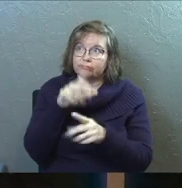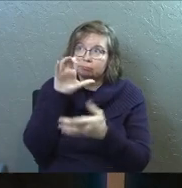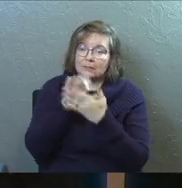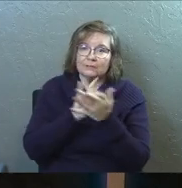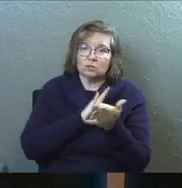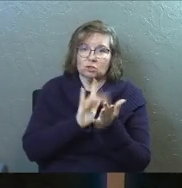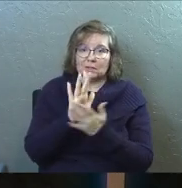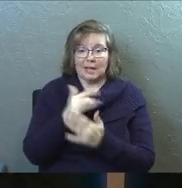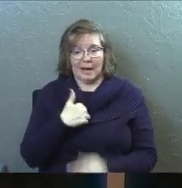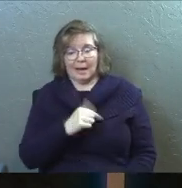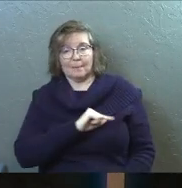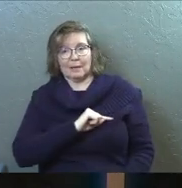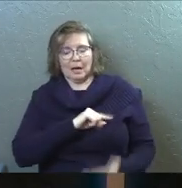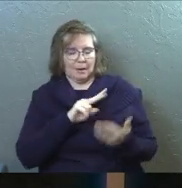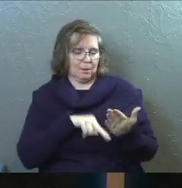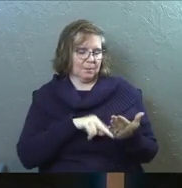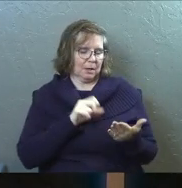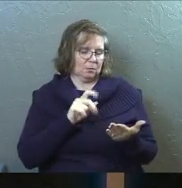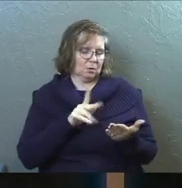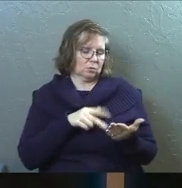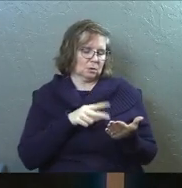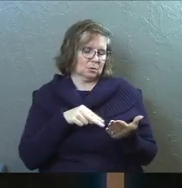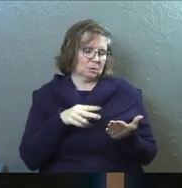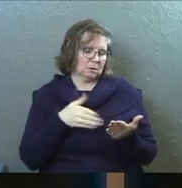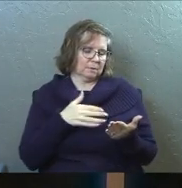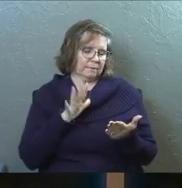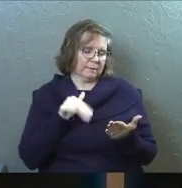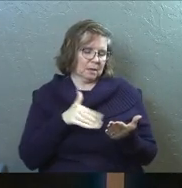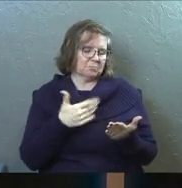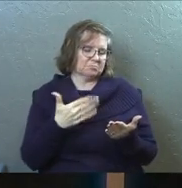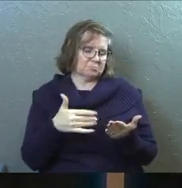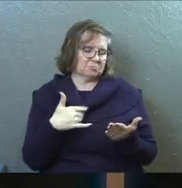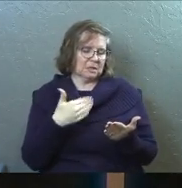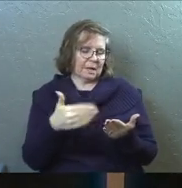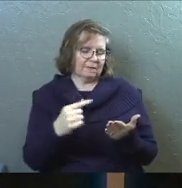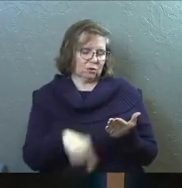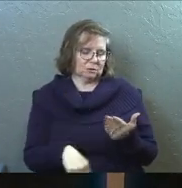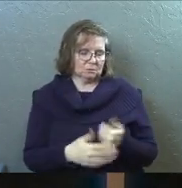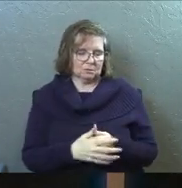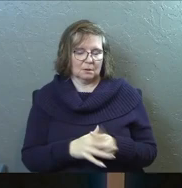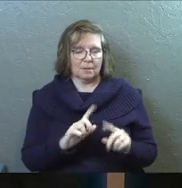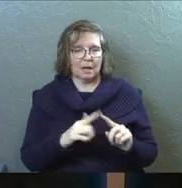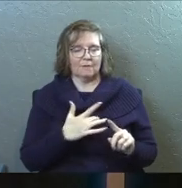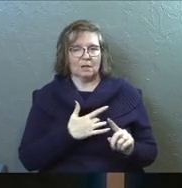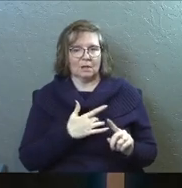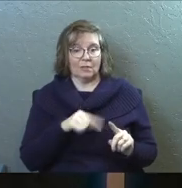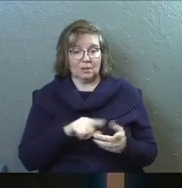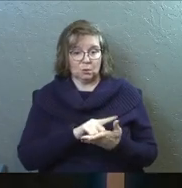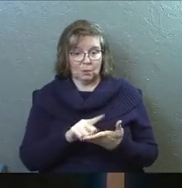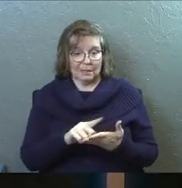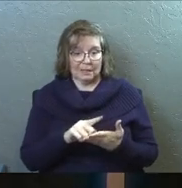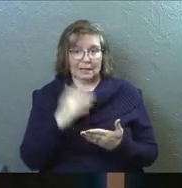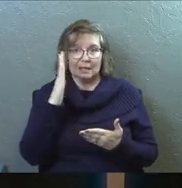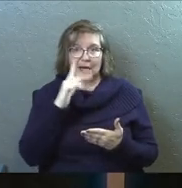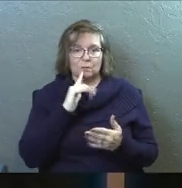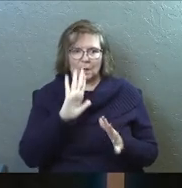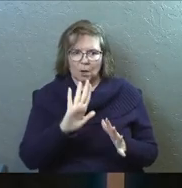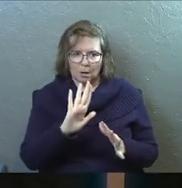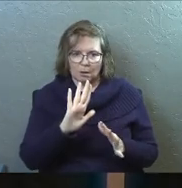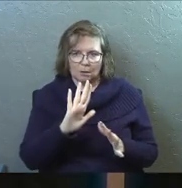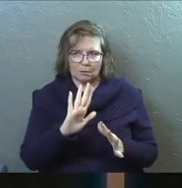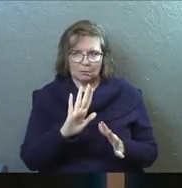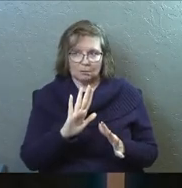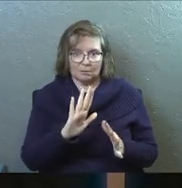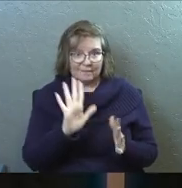I am guilty of this where I read and I'm like, okay, I'm reading, reading, reading 5,000 next verse. But I really feel like this week, God was like,